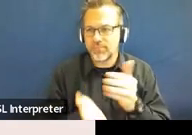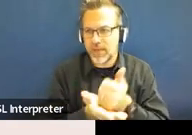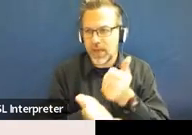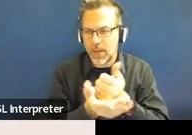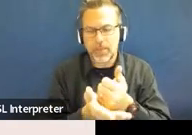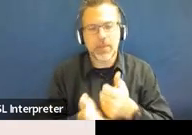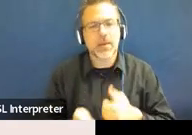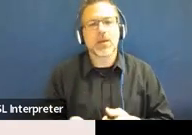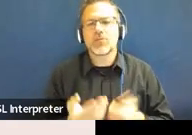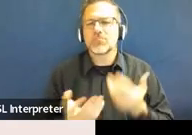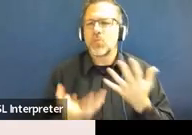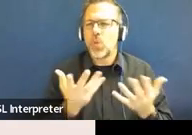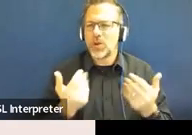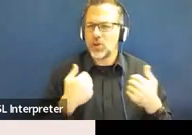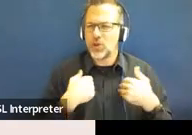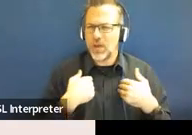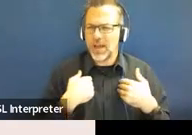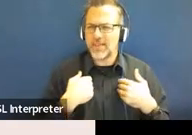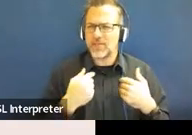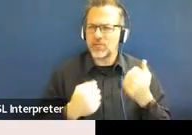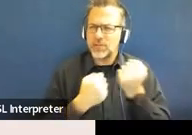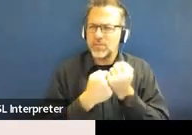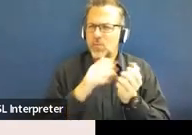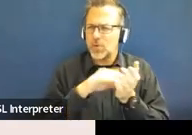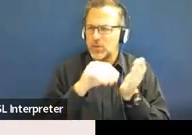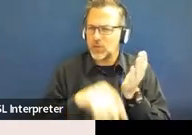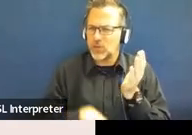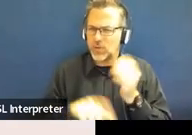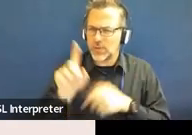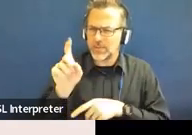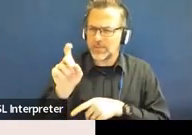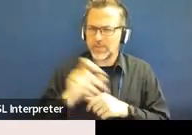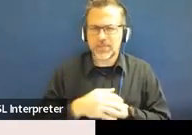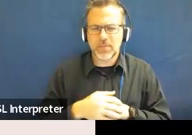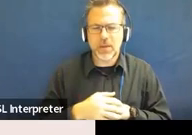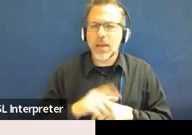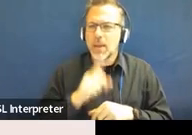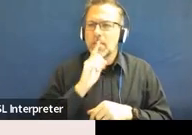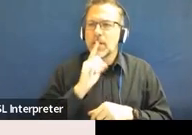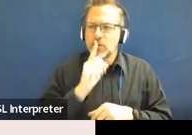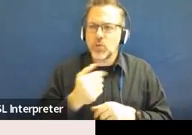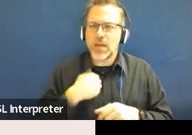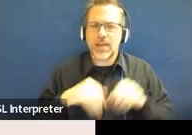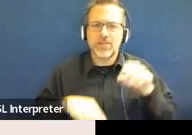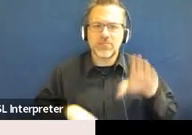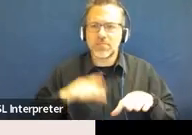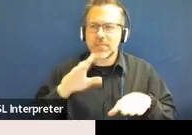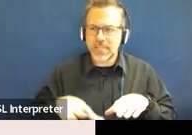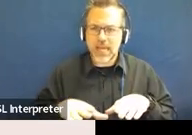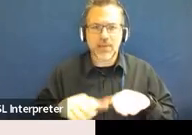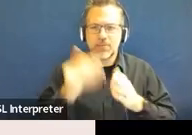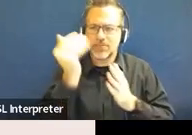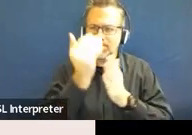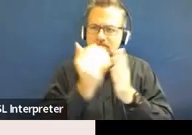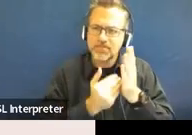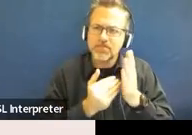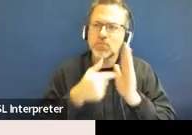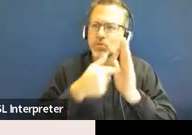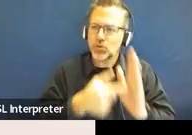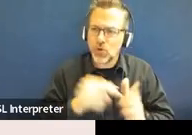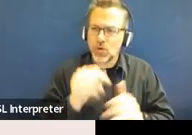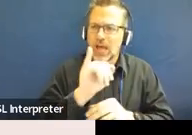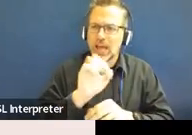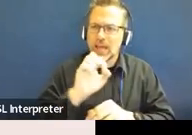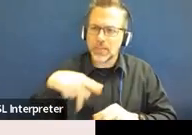support this student? So, we're also really looking to make sure that there are some steps in place, as evidenced on the IEP in the written